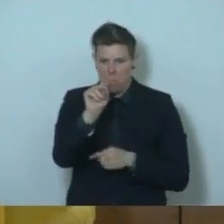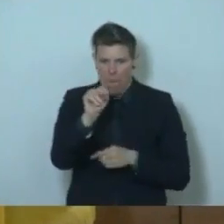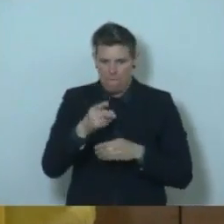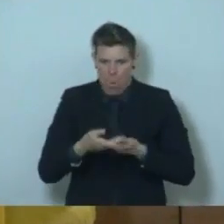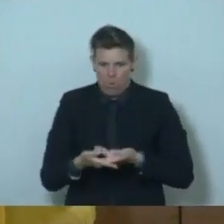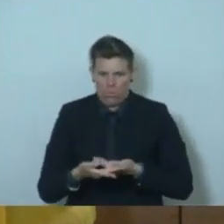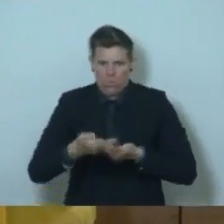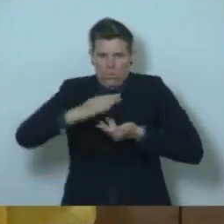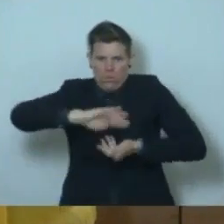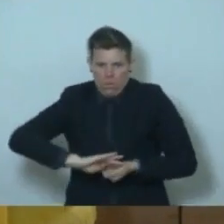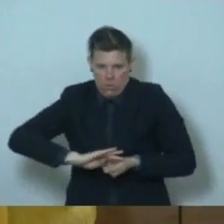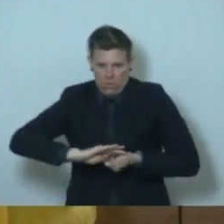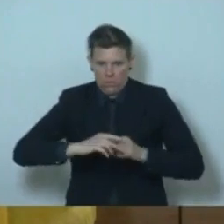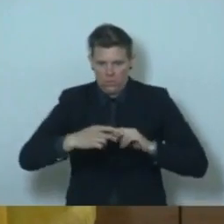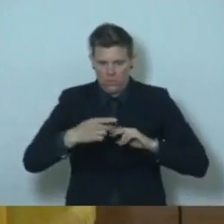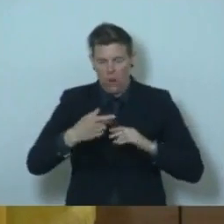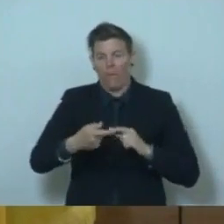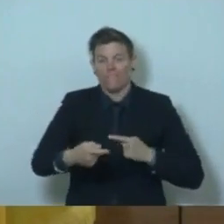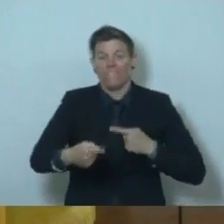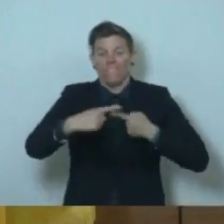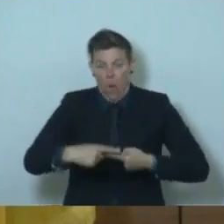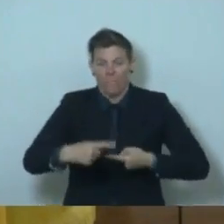folds to the middle. Okay.